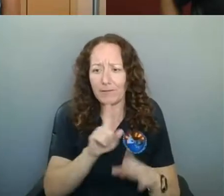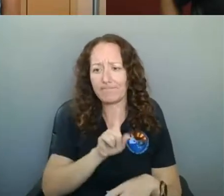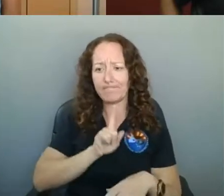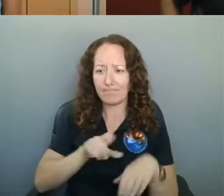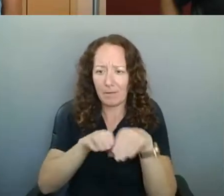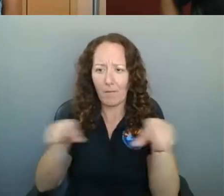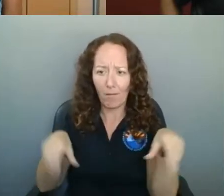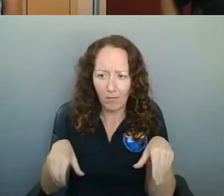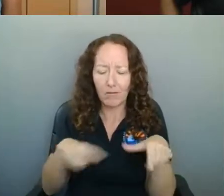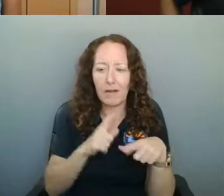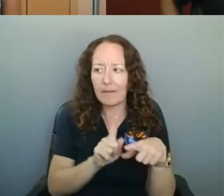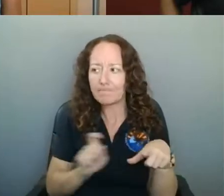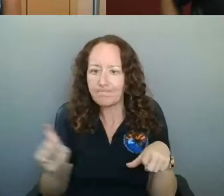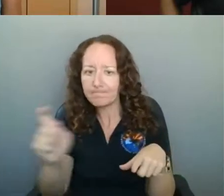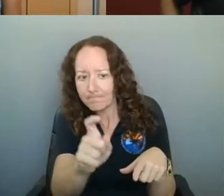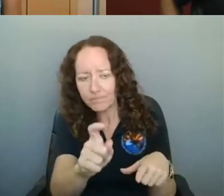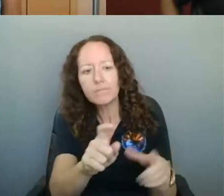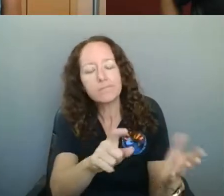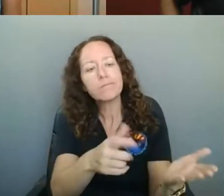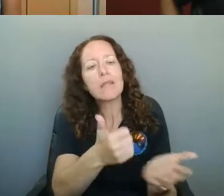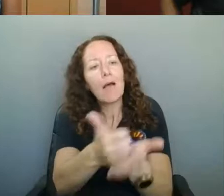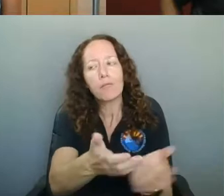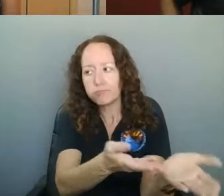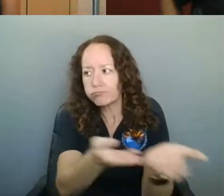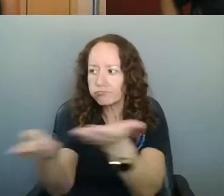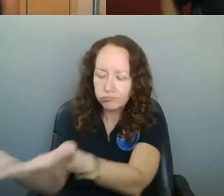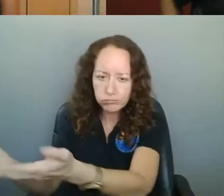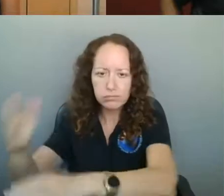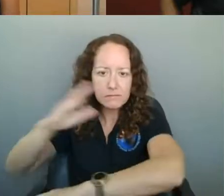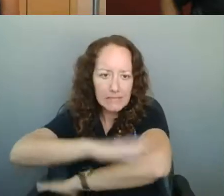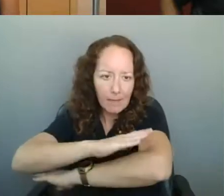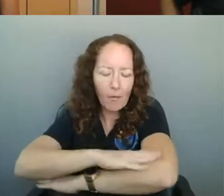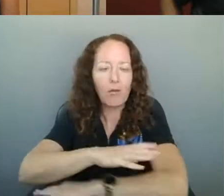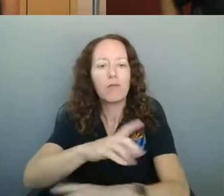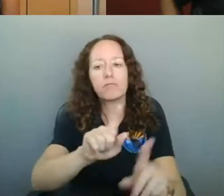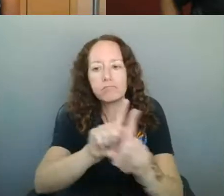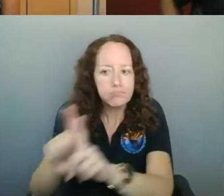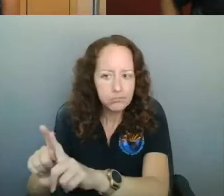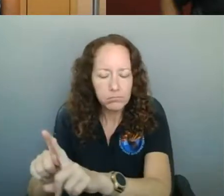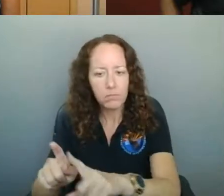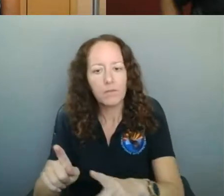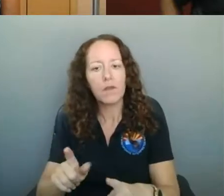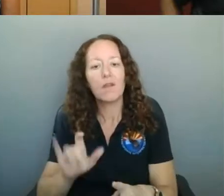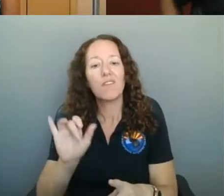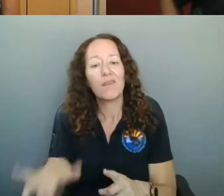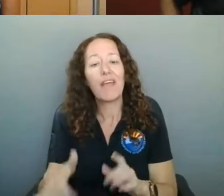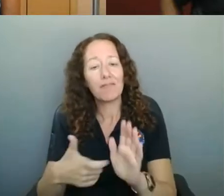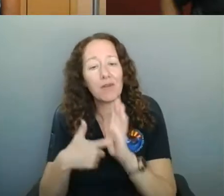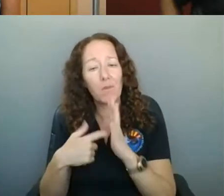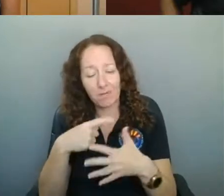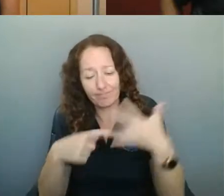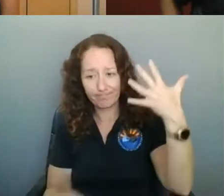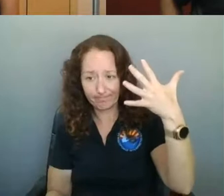tables and, you know, look through that list of requirements and see how within your own staff that you can make that work. But